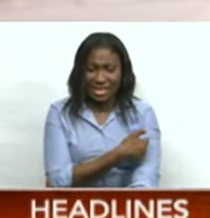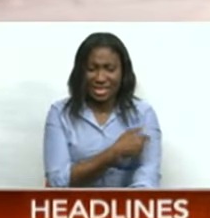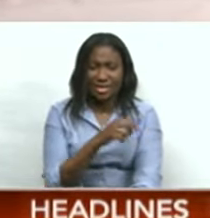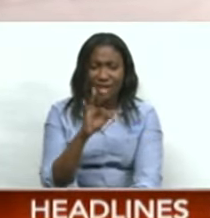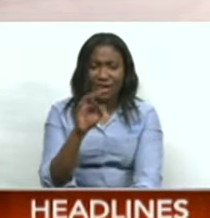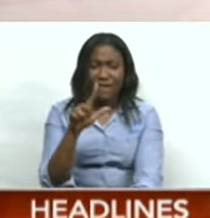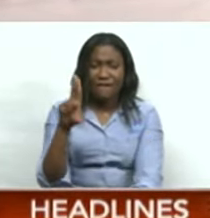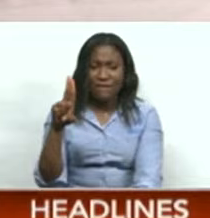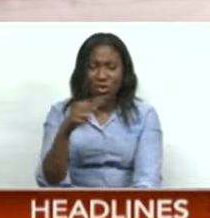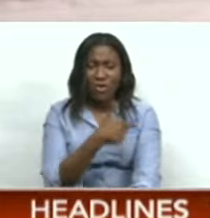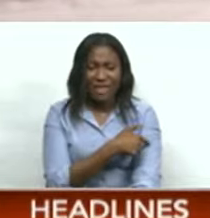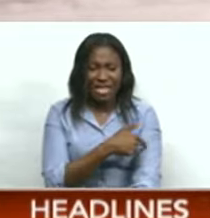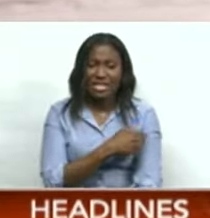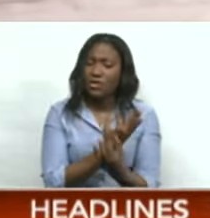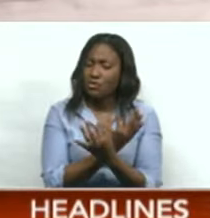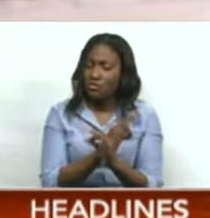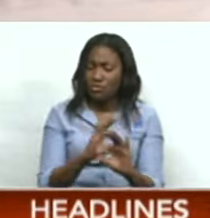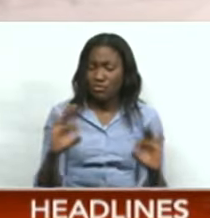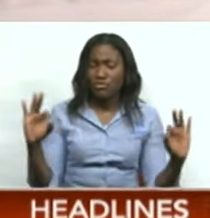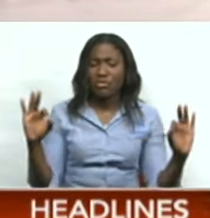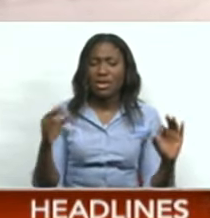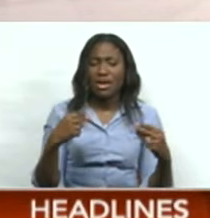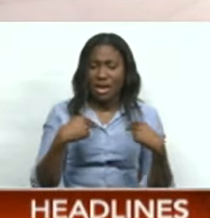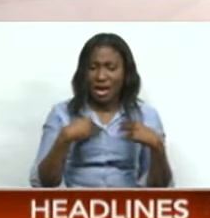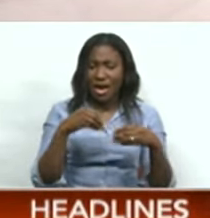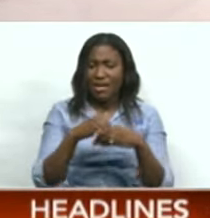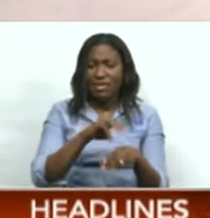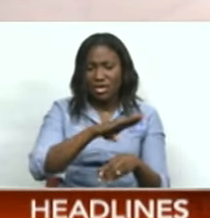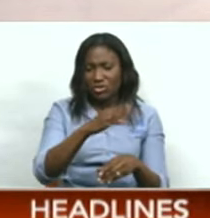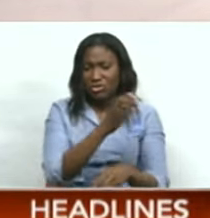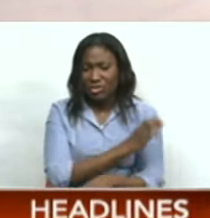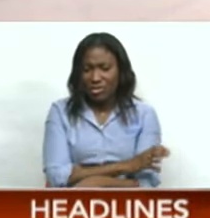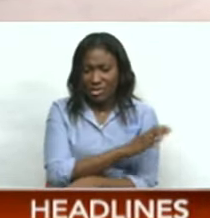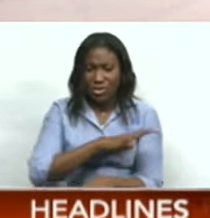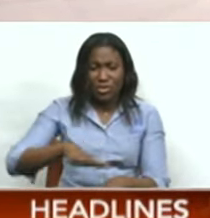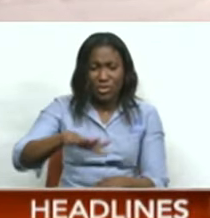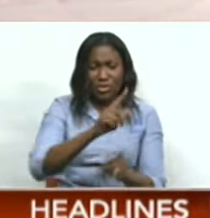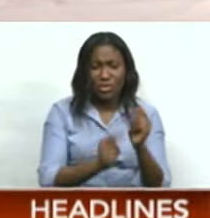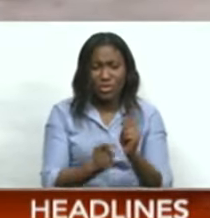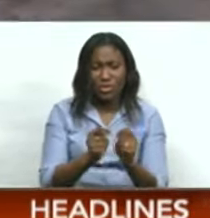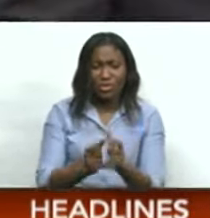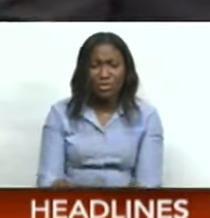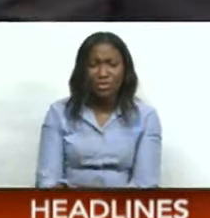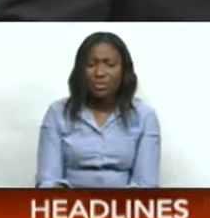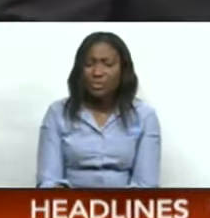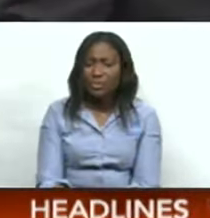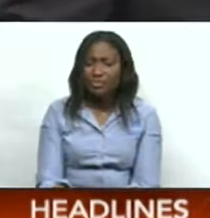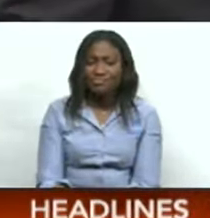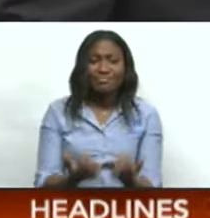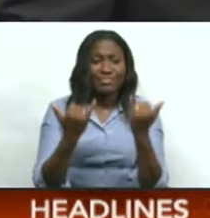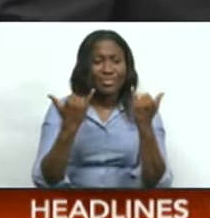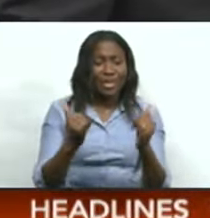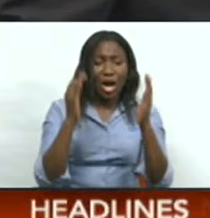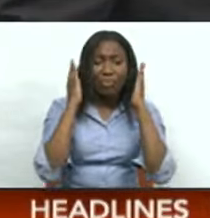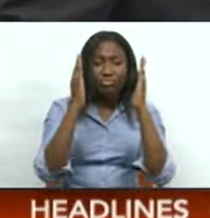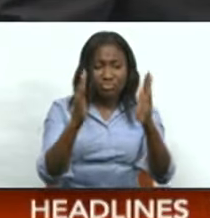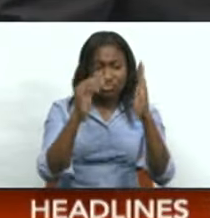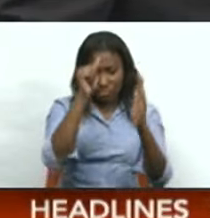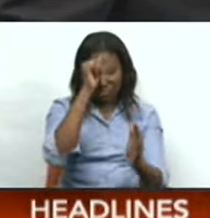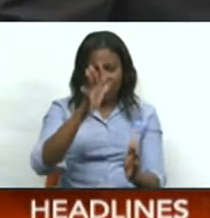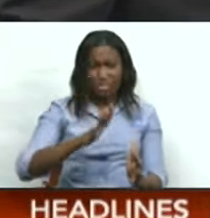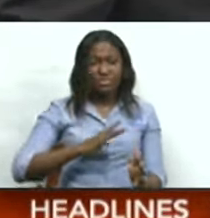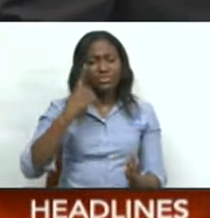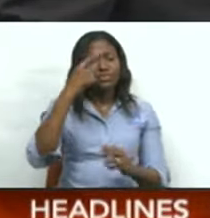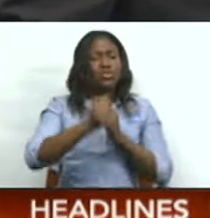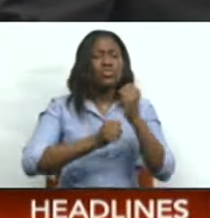vaccines are free of charge and available at health centers across the country. It's now time to hand you over to Jassy Marie to